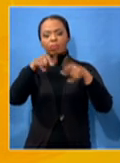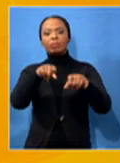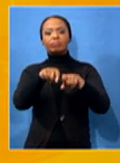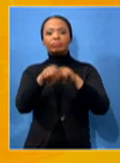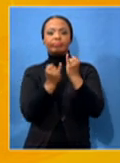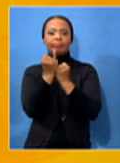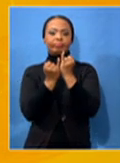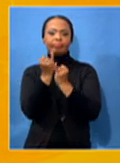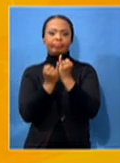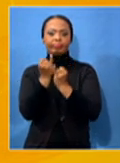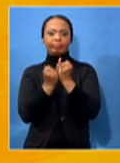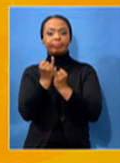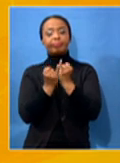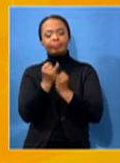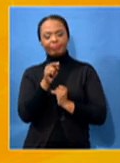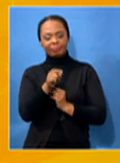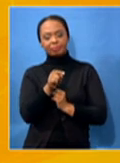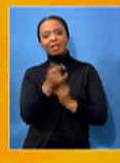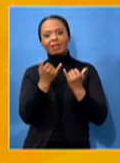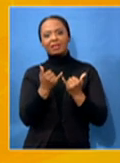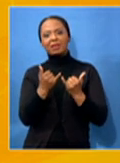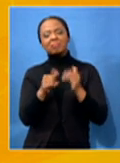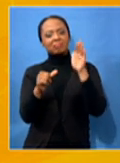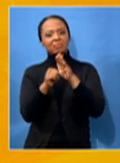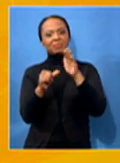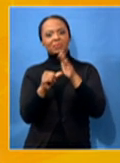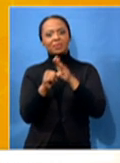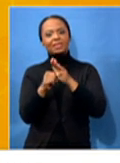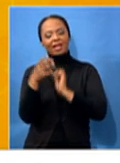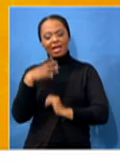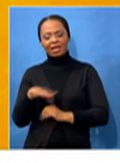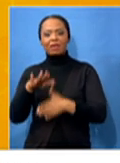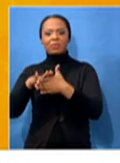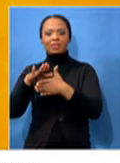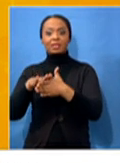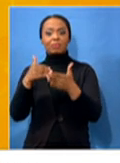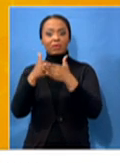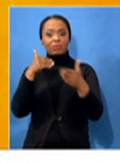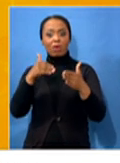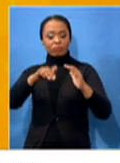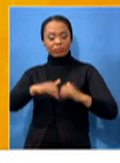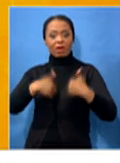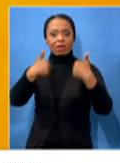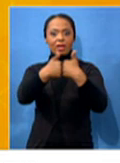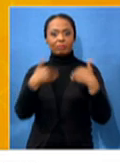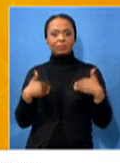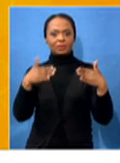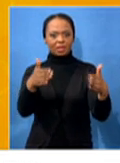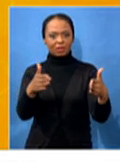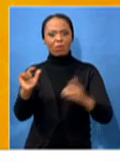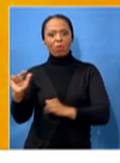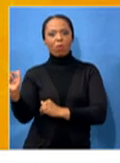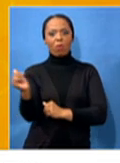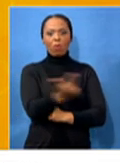-all match, but it was significant for another reason. Before the match, all players and match officials took a knee